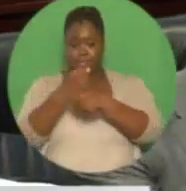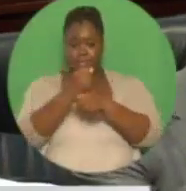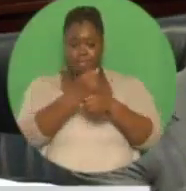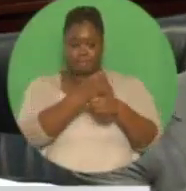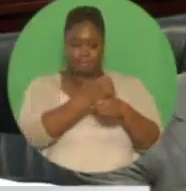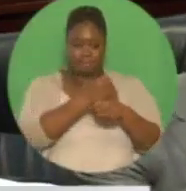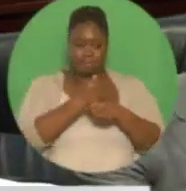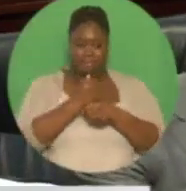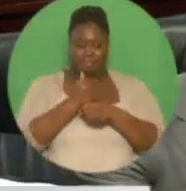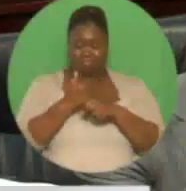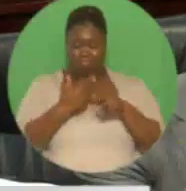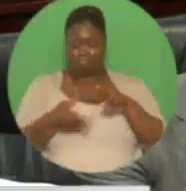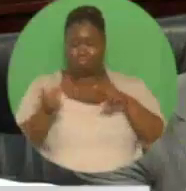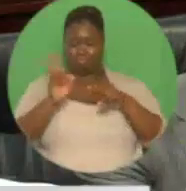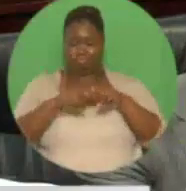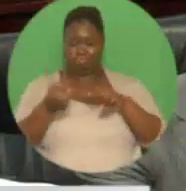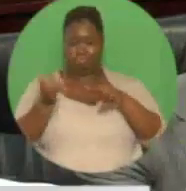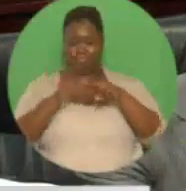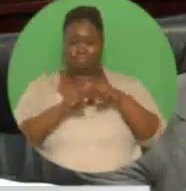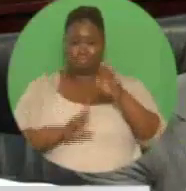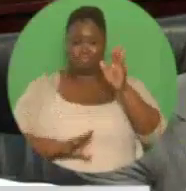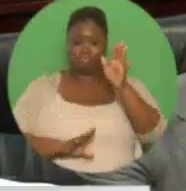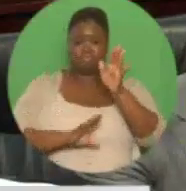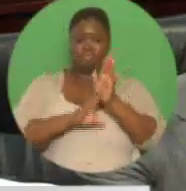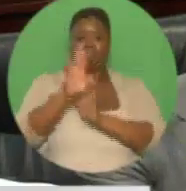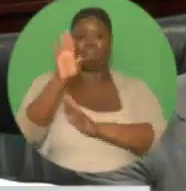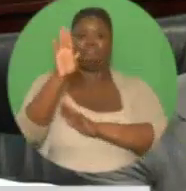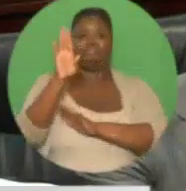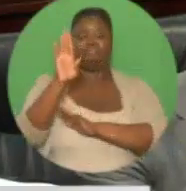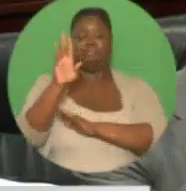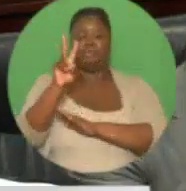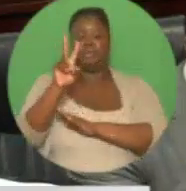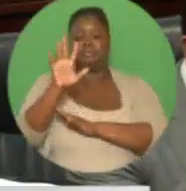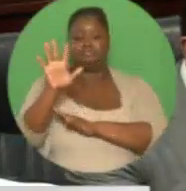with growth in all manufacturing subsectors.